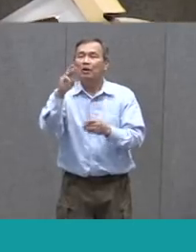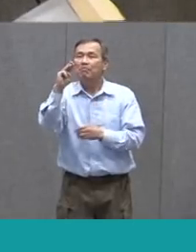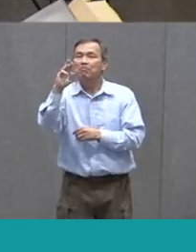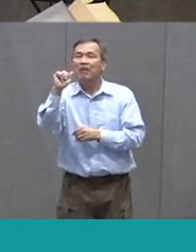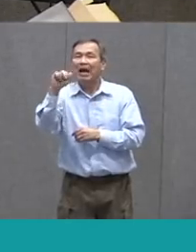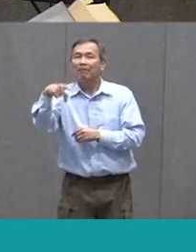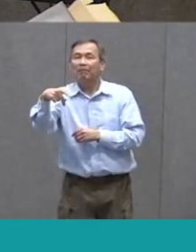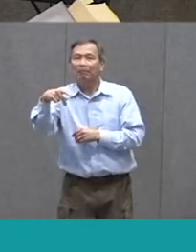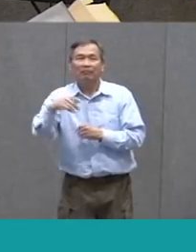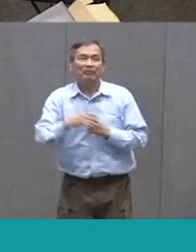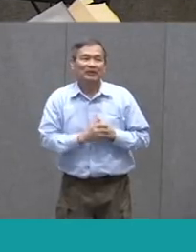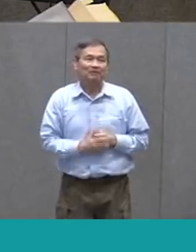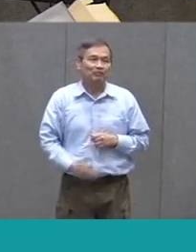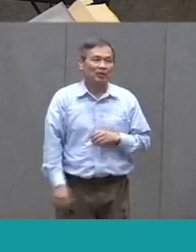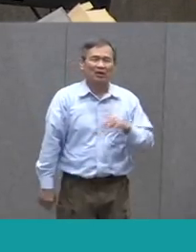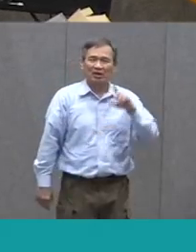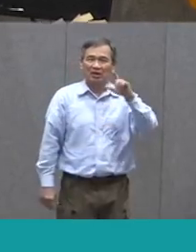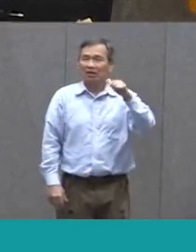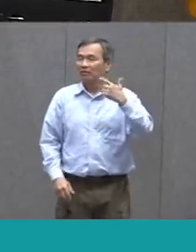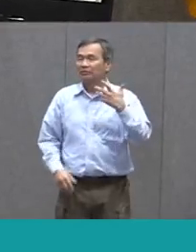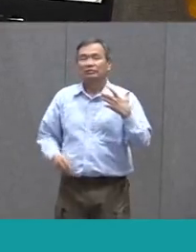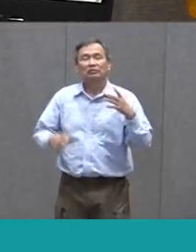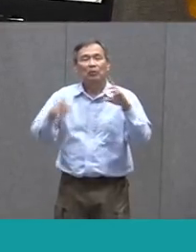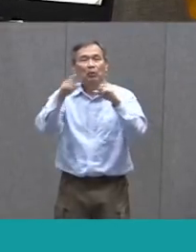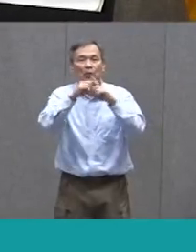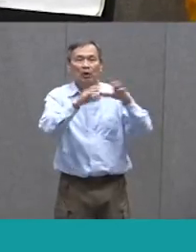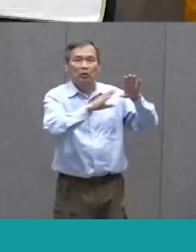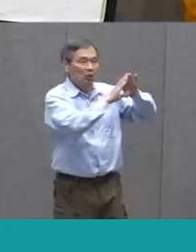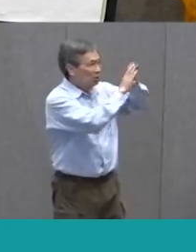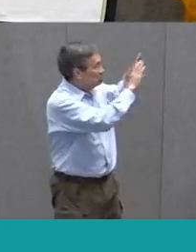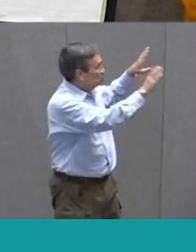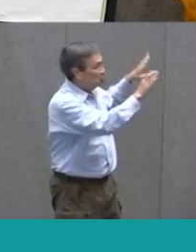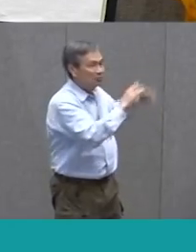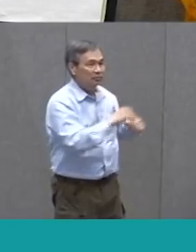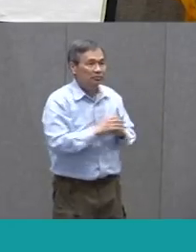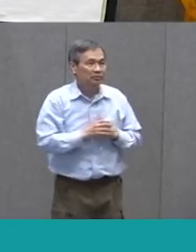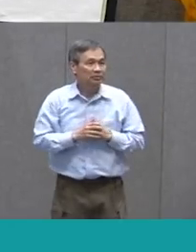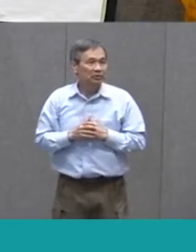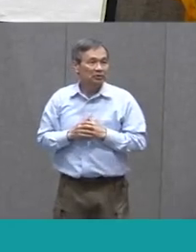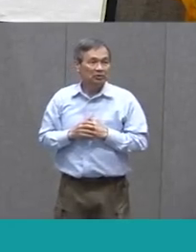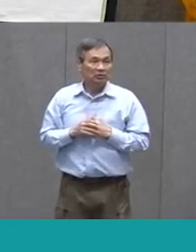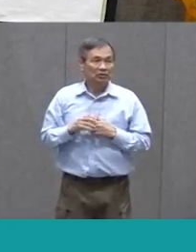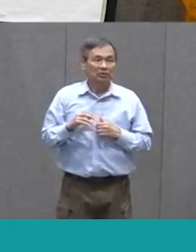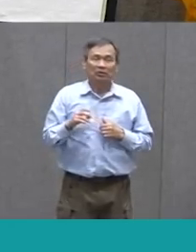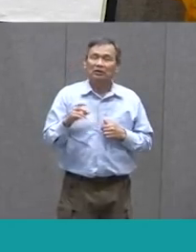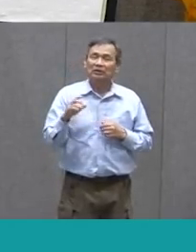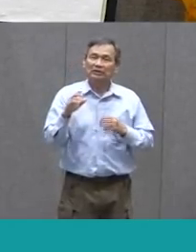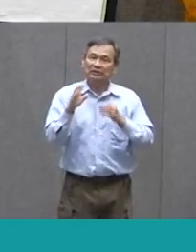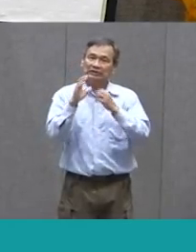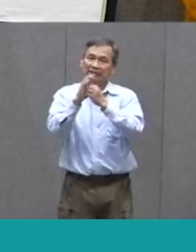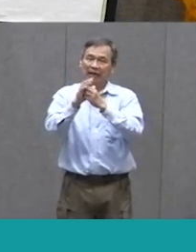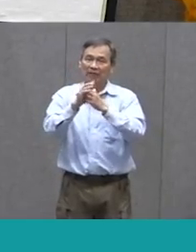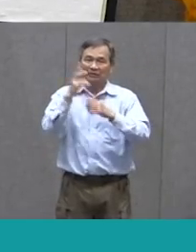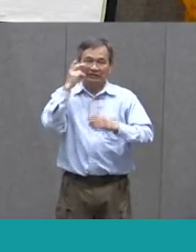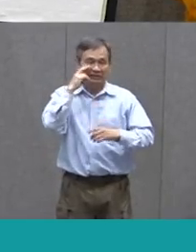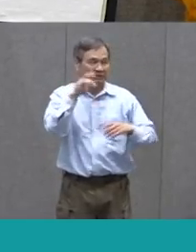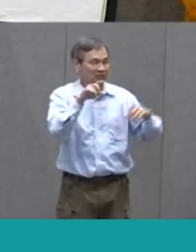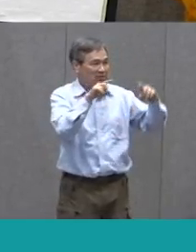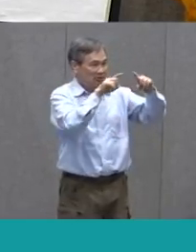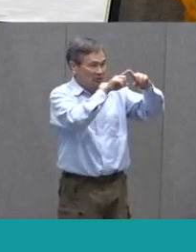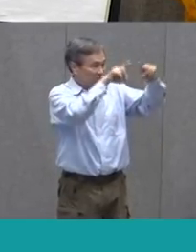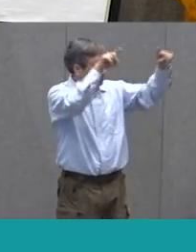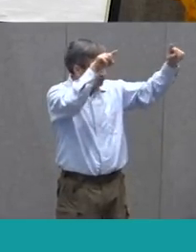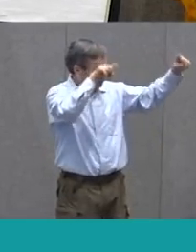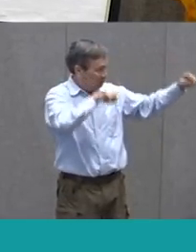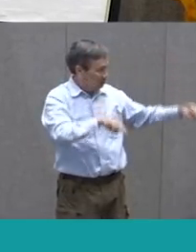Add that To our Word wall Here And I've Got an Example Of a Story map Up here On